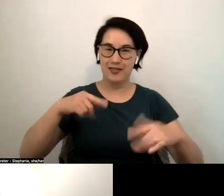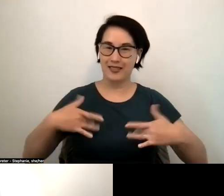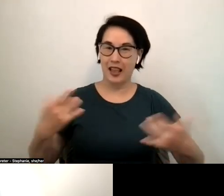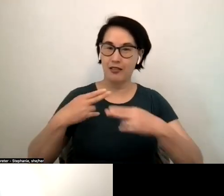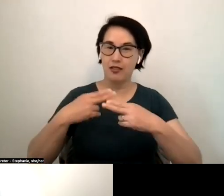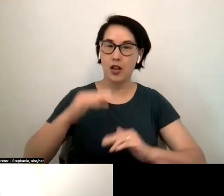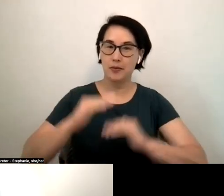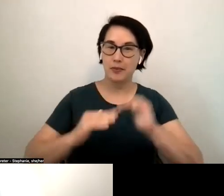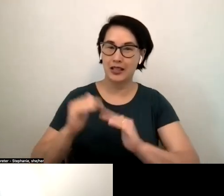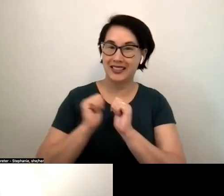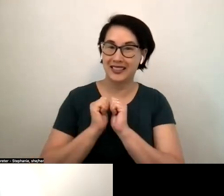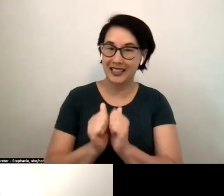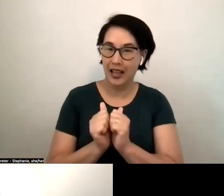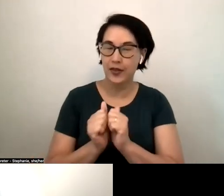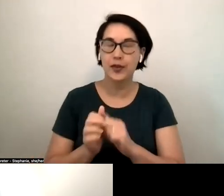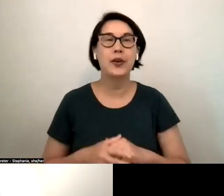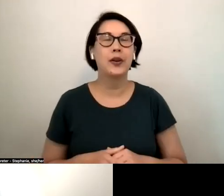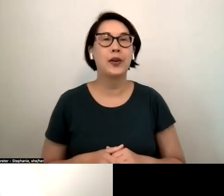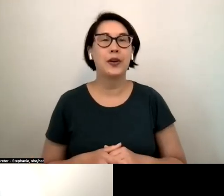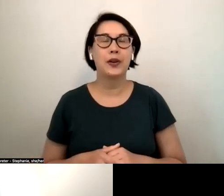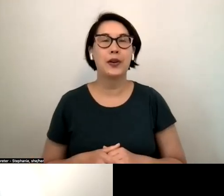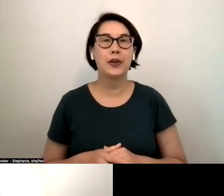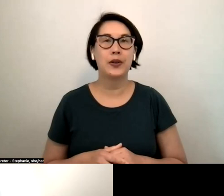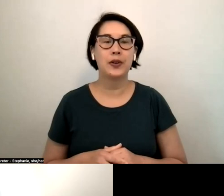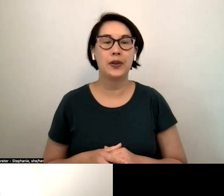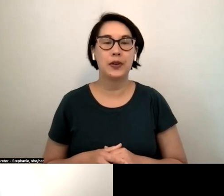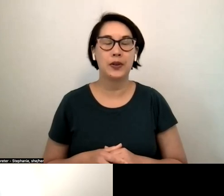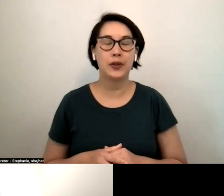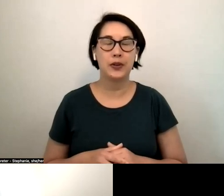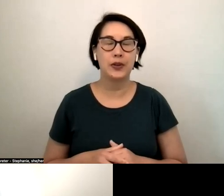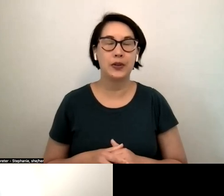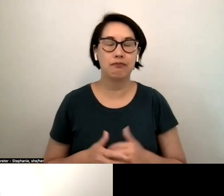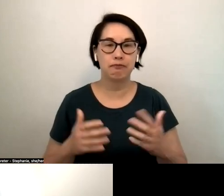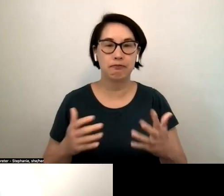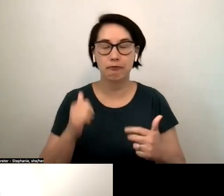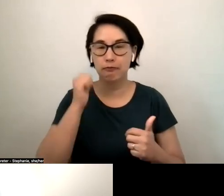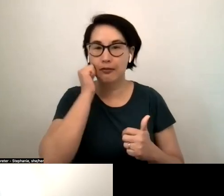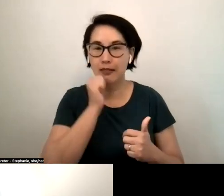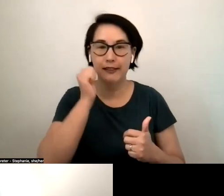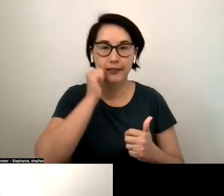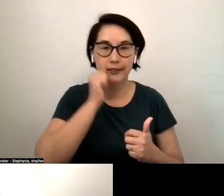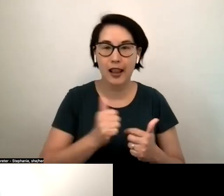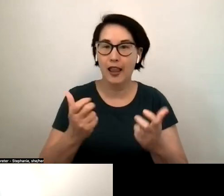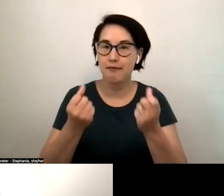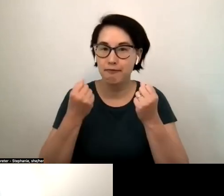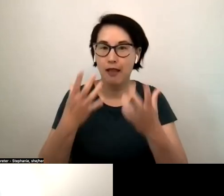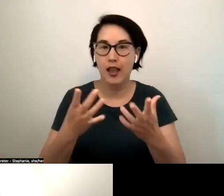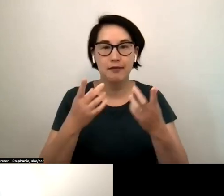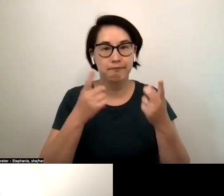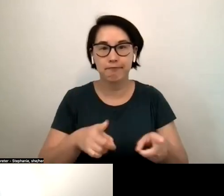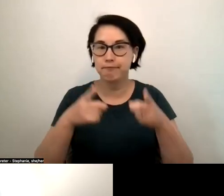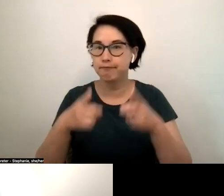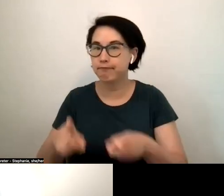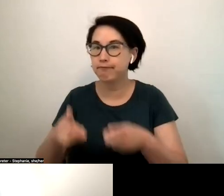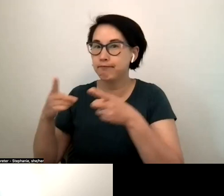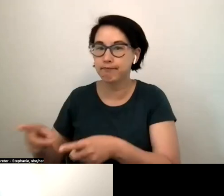and every day you know there's there's so much that so many people do um and